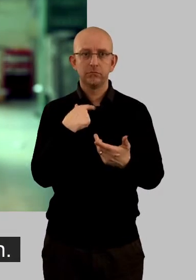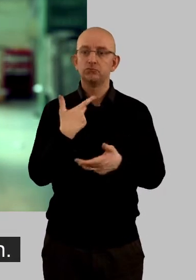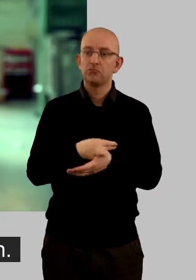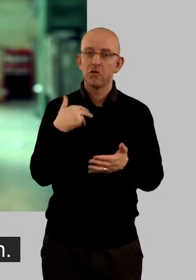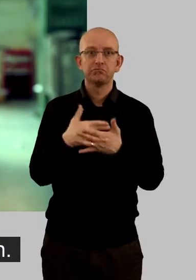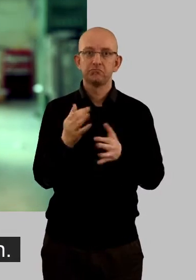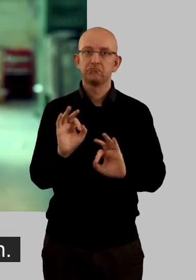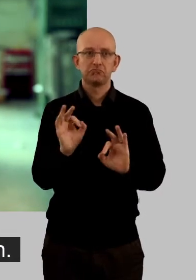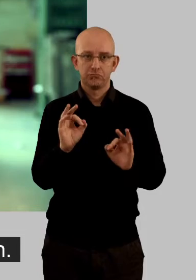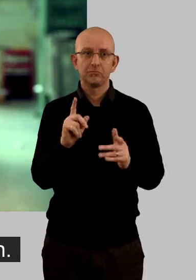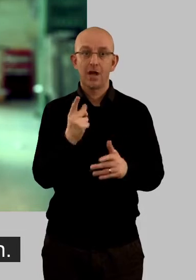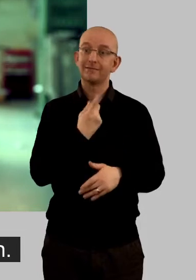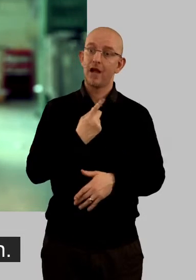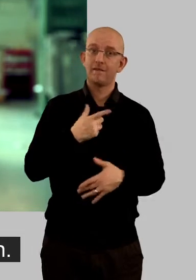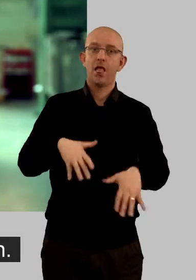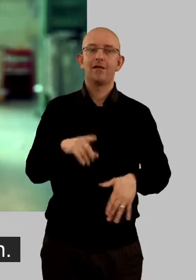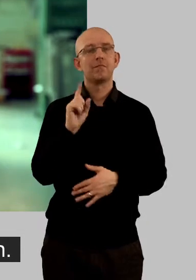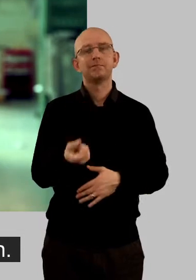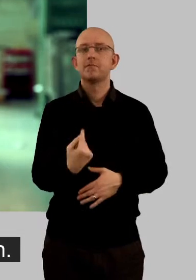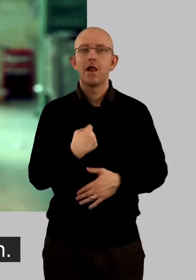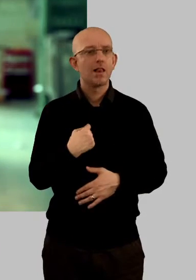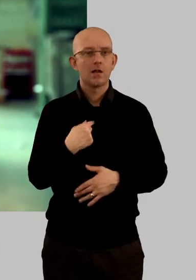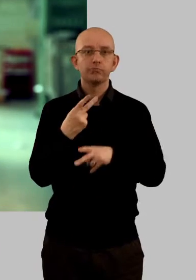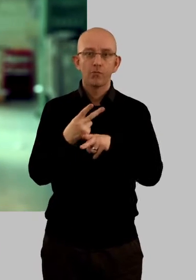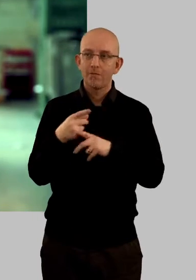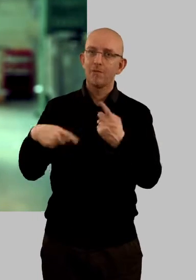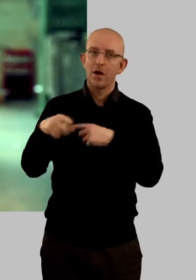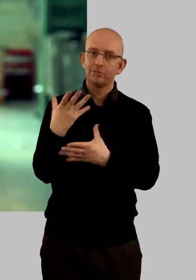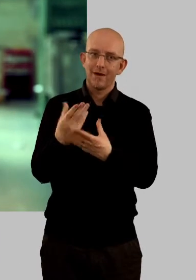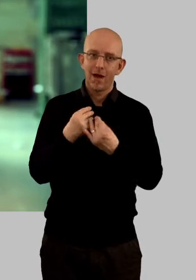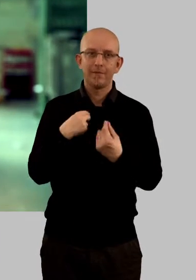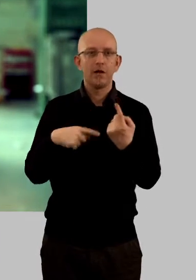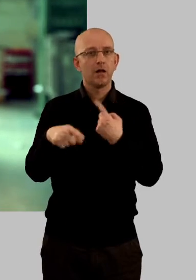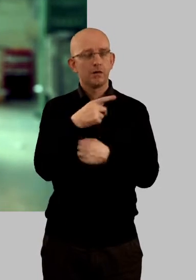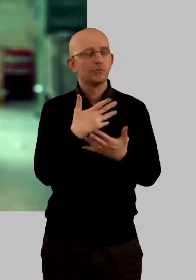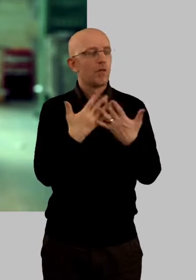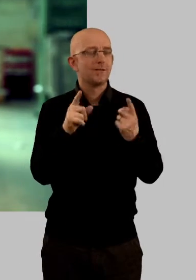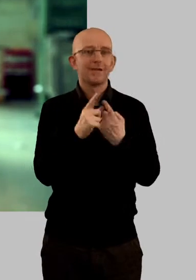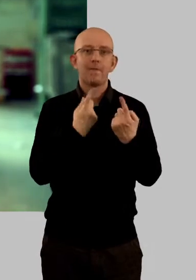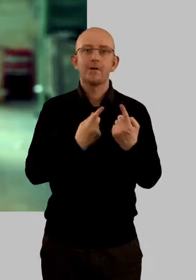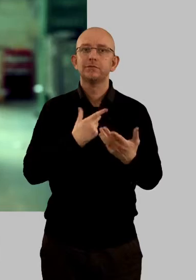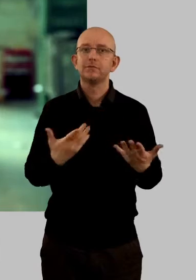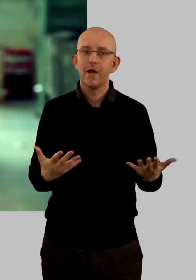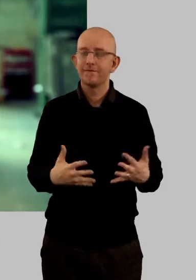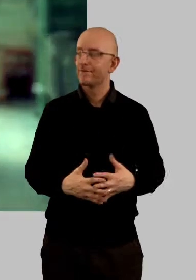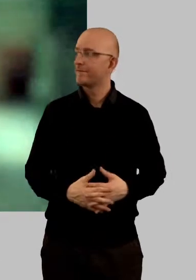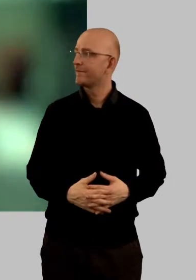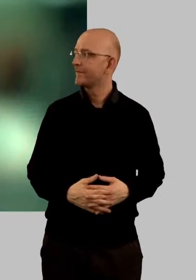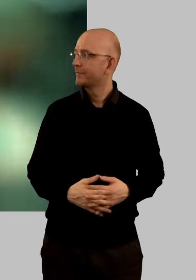off drugs, but I couldn't have done it on my own. Probation worked for me and thousands of others like me.